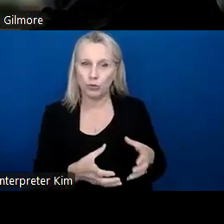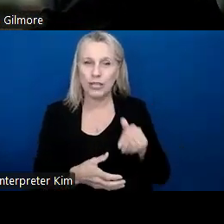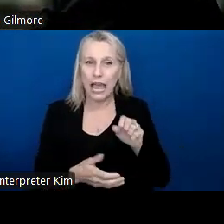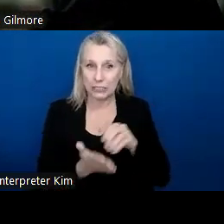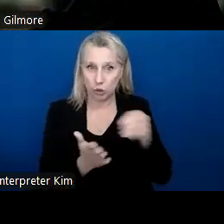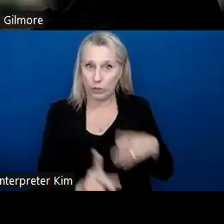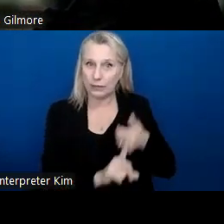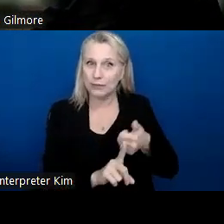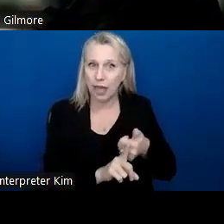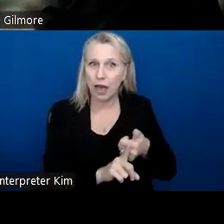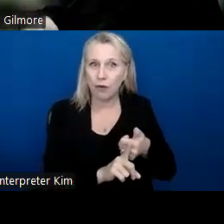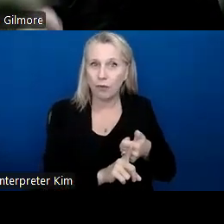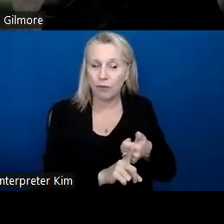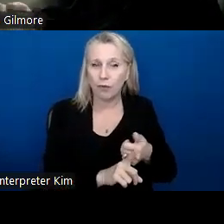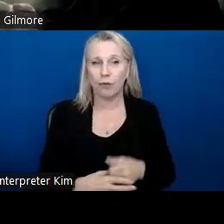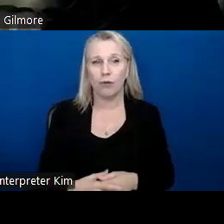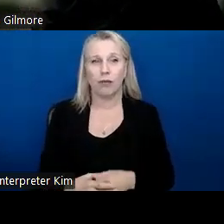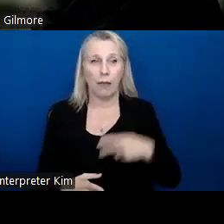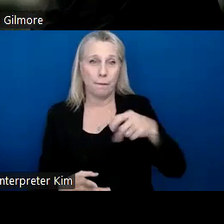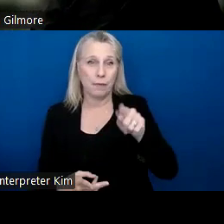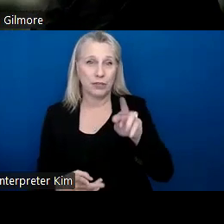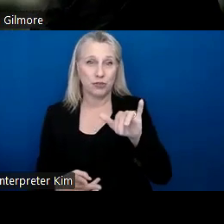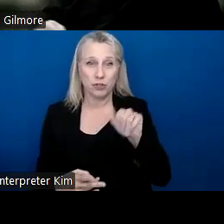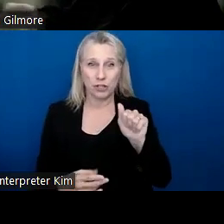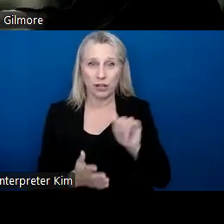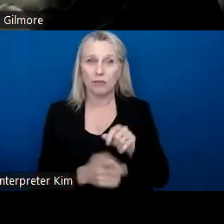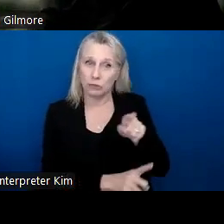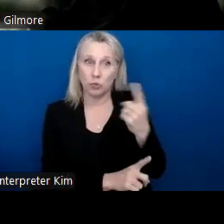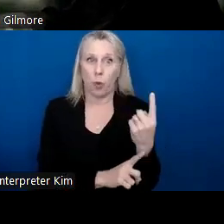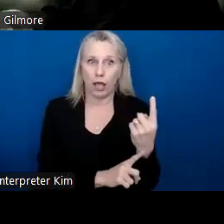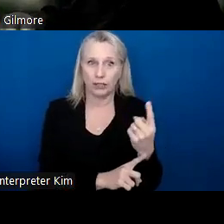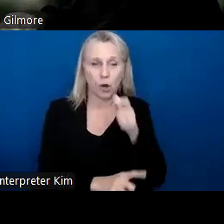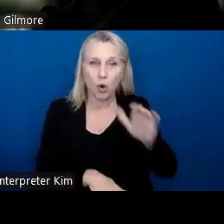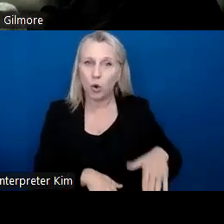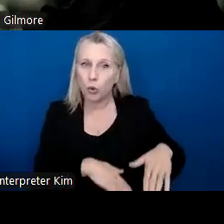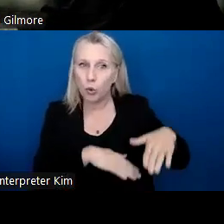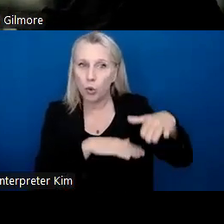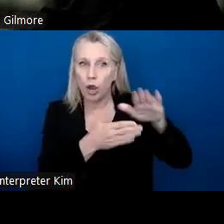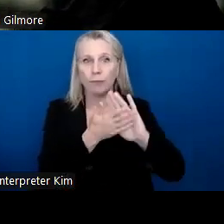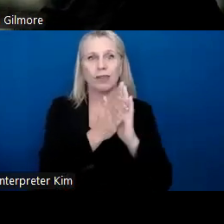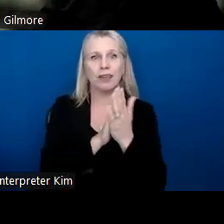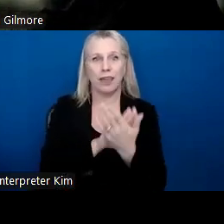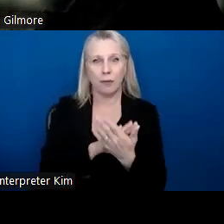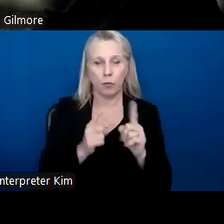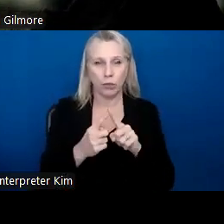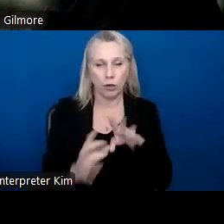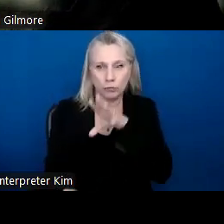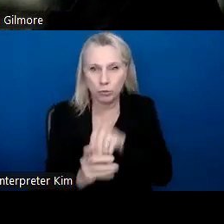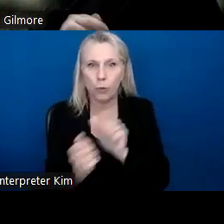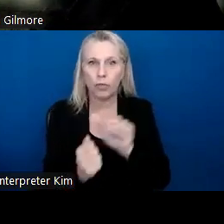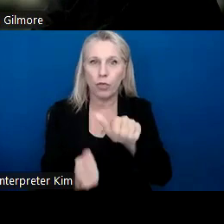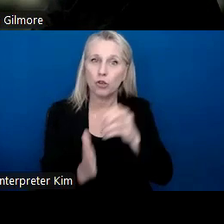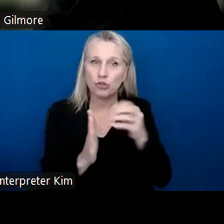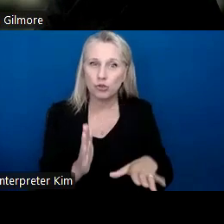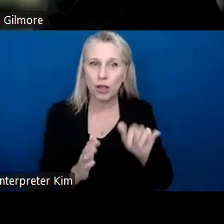students. And they, Patricia is one of them, grew up to then want to invest in students the same way